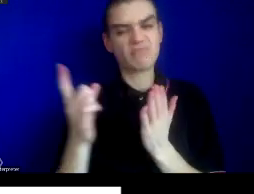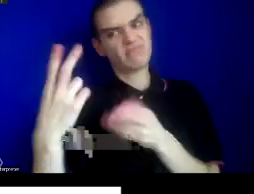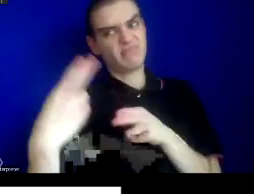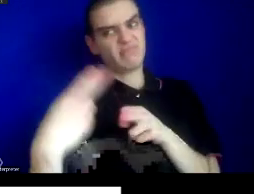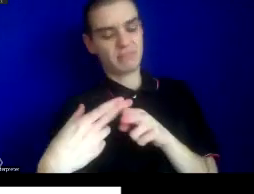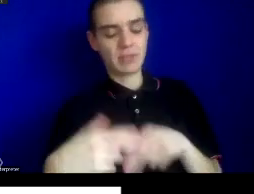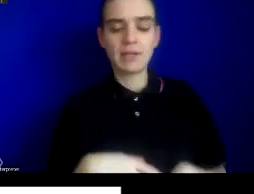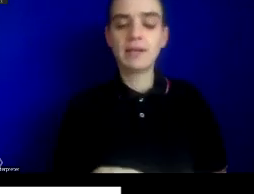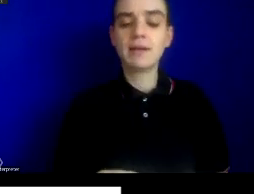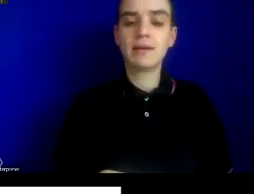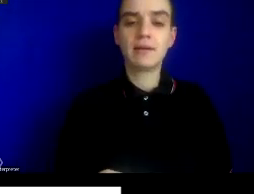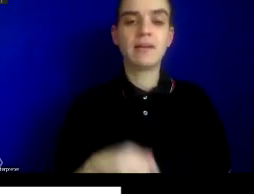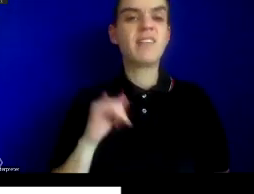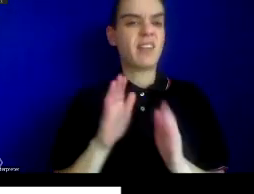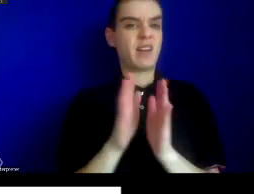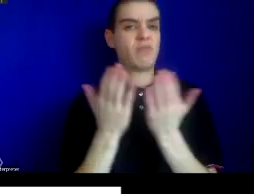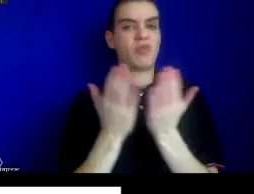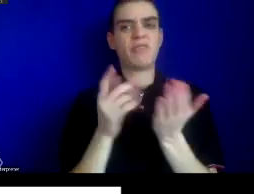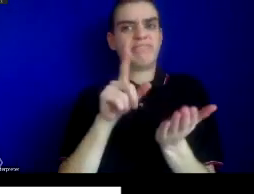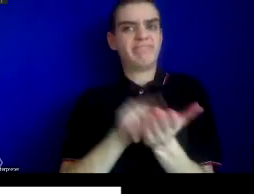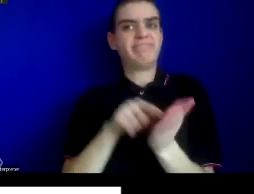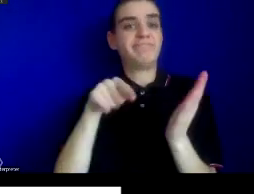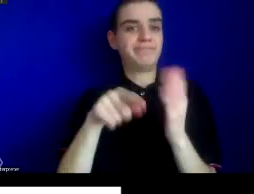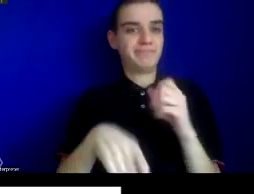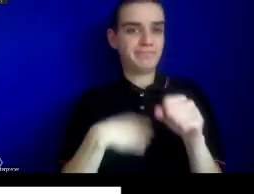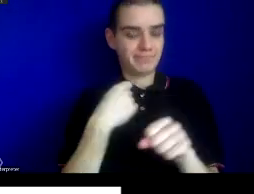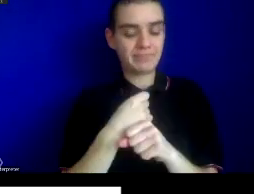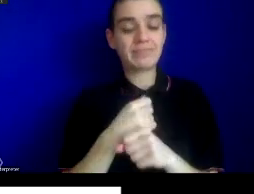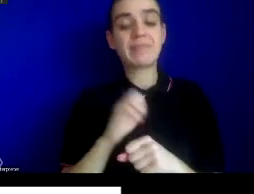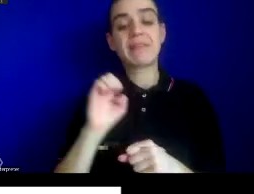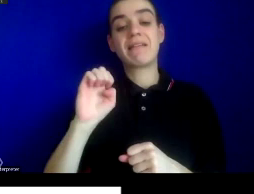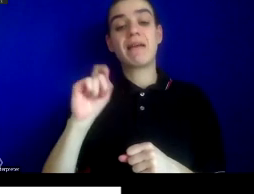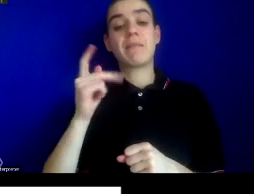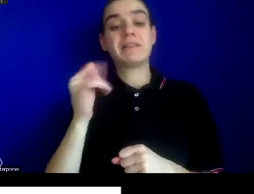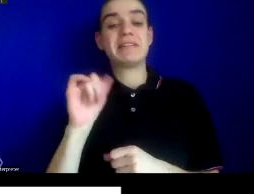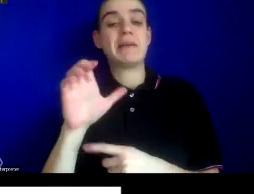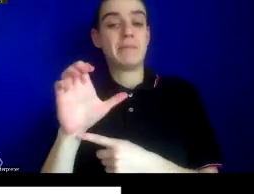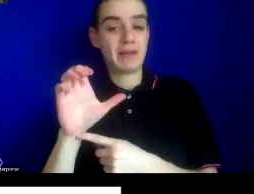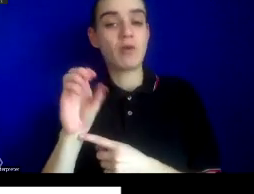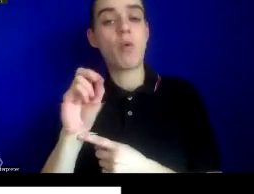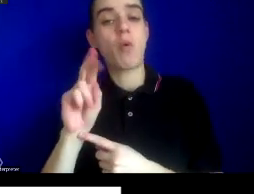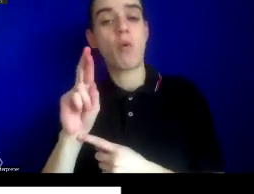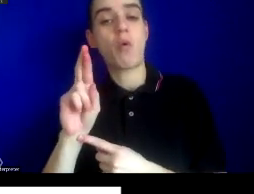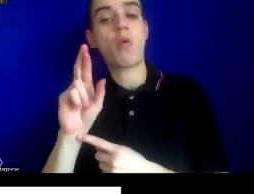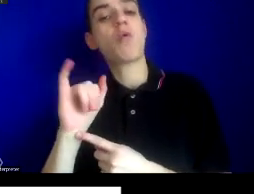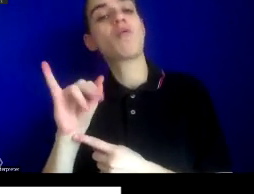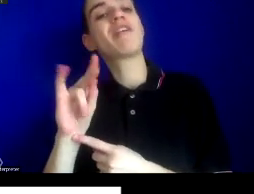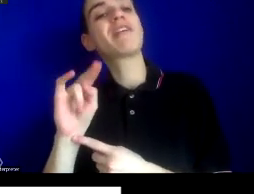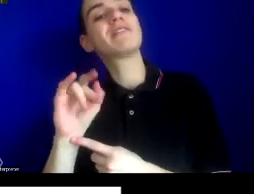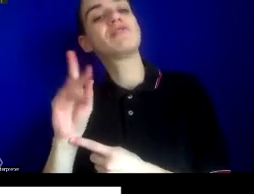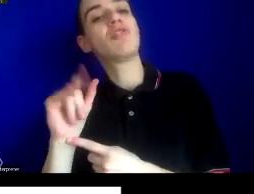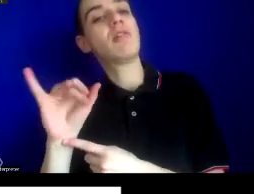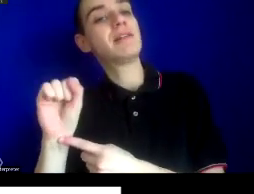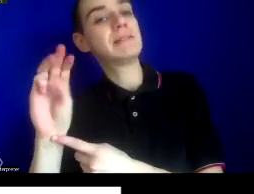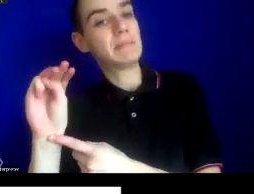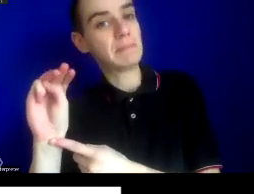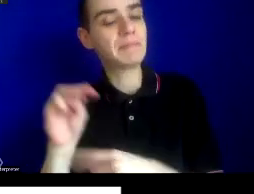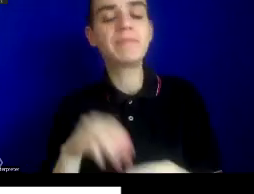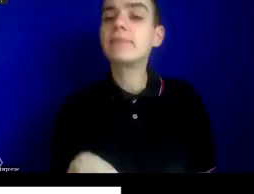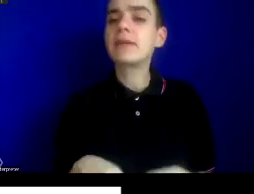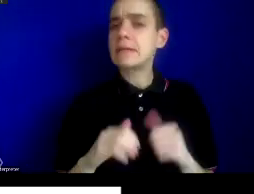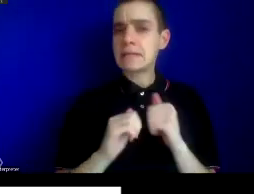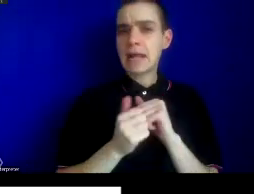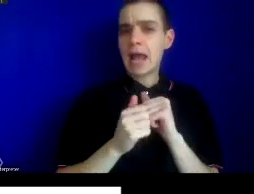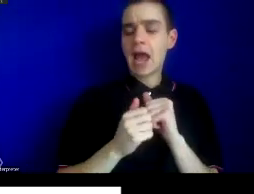and will coming out next this year, Epidemic Orientalism and the ways in which really archival work and the